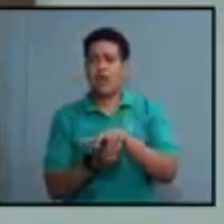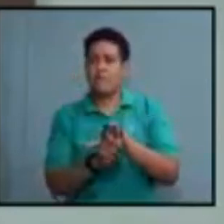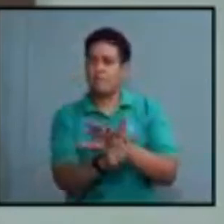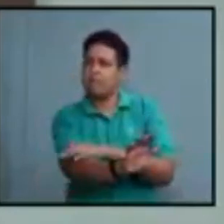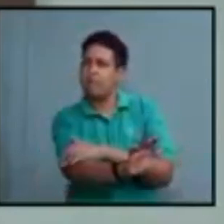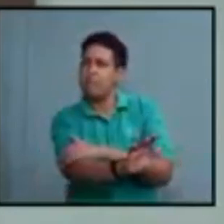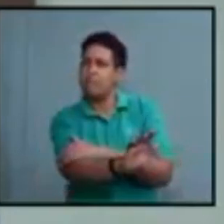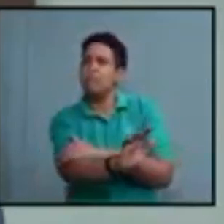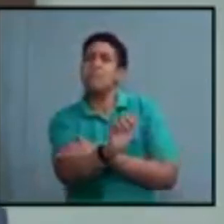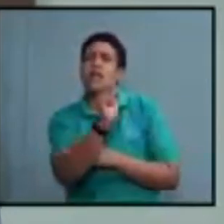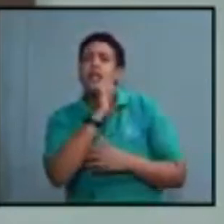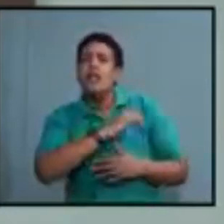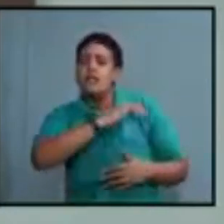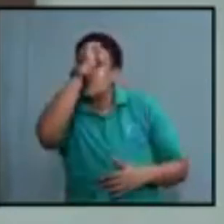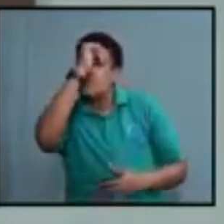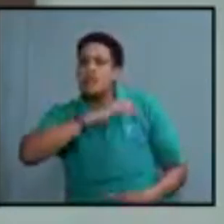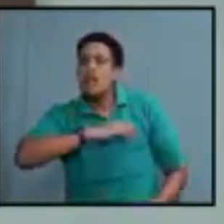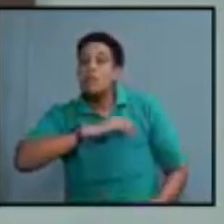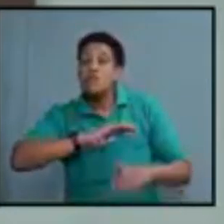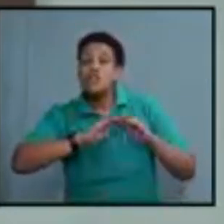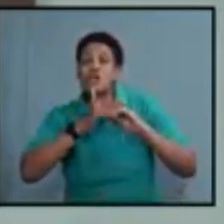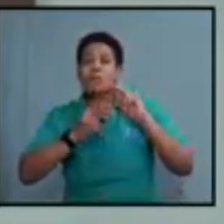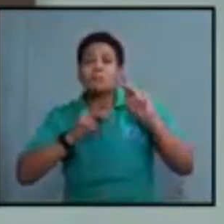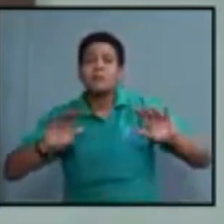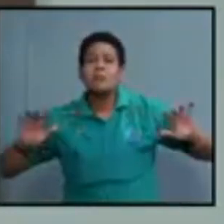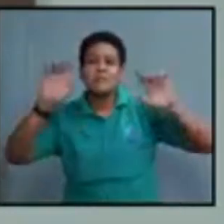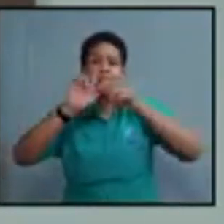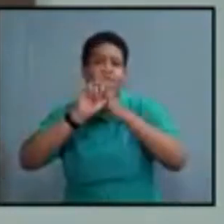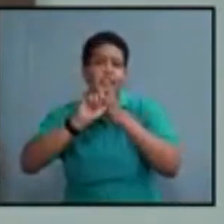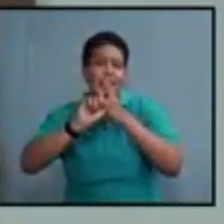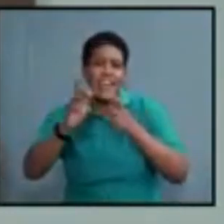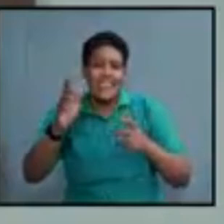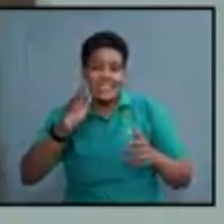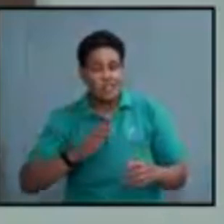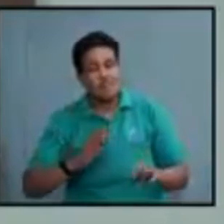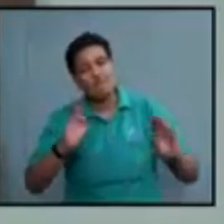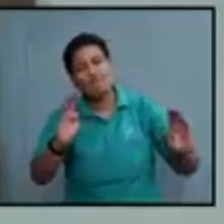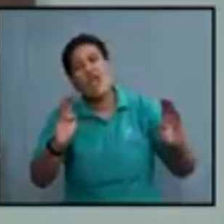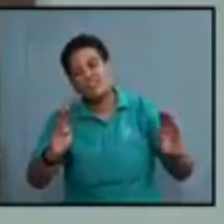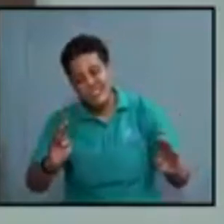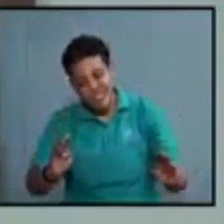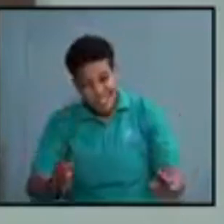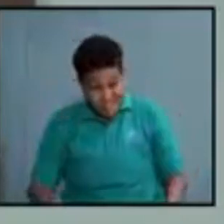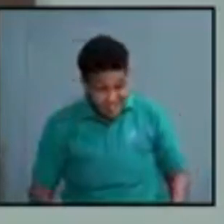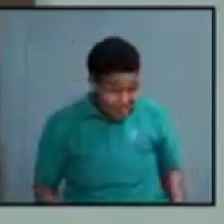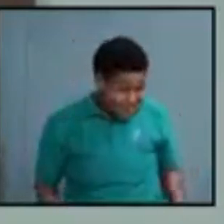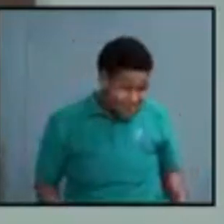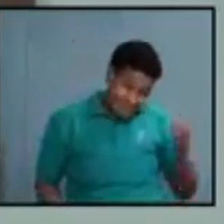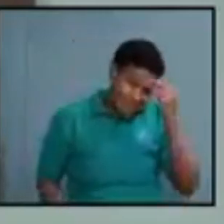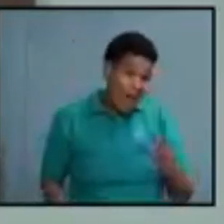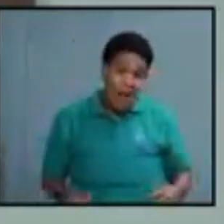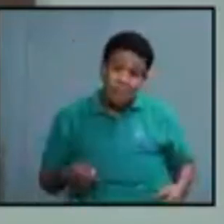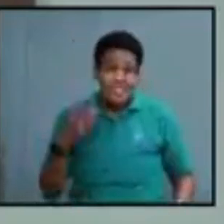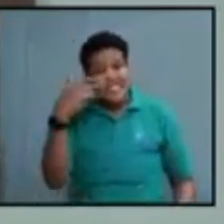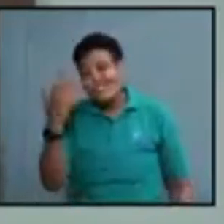ladies and gentlemen, fellow Jamaicans, friends, brethren and sisters, you know, this is serious